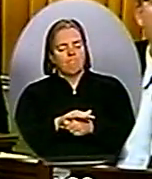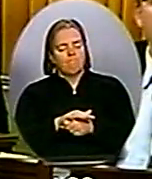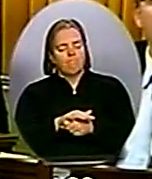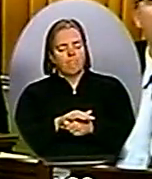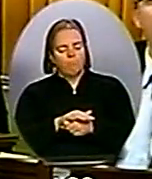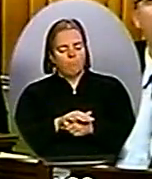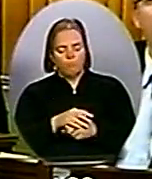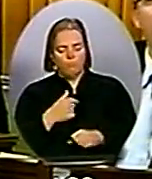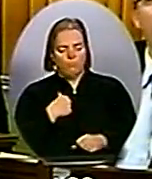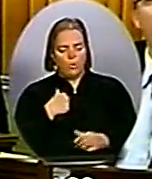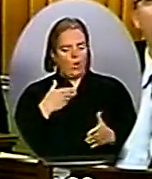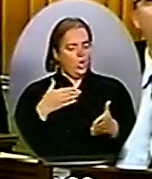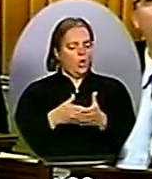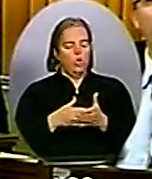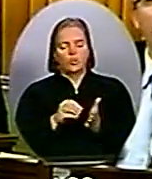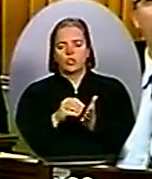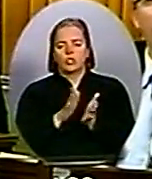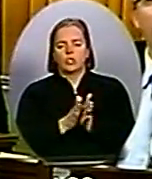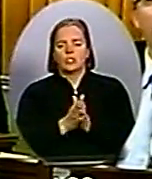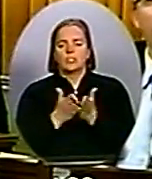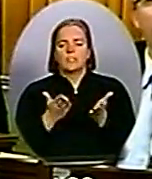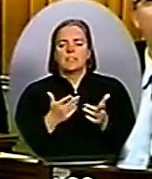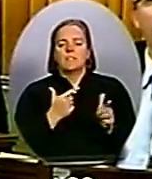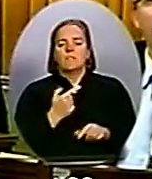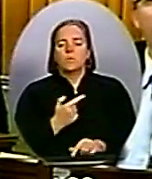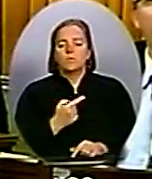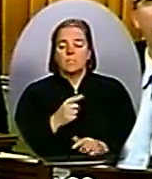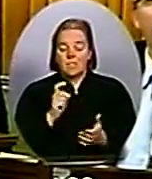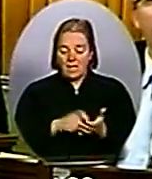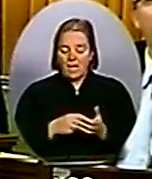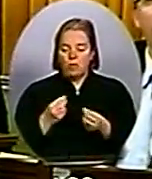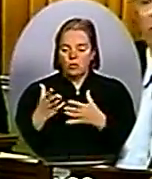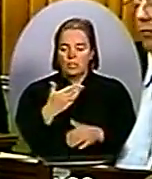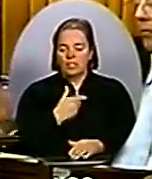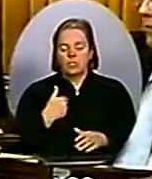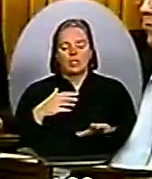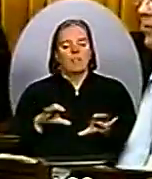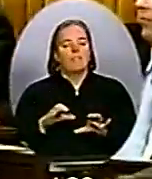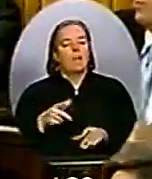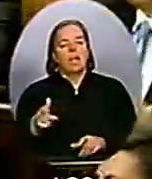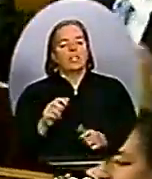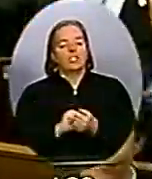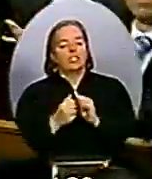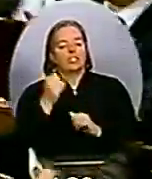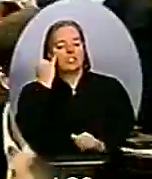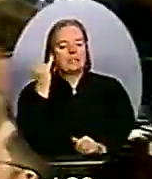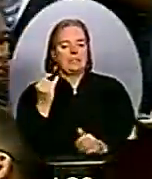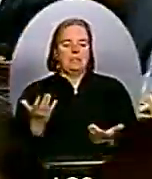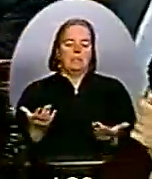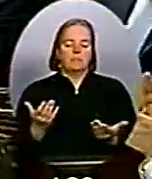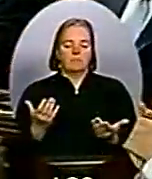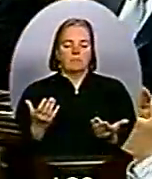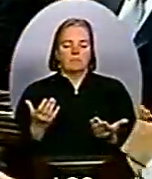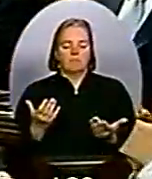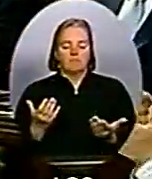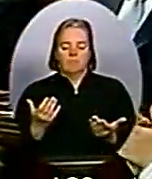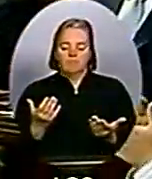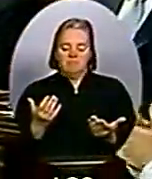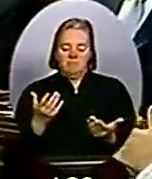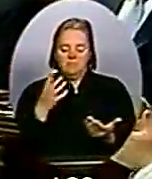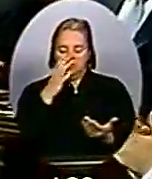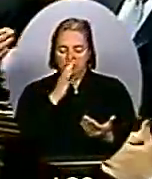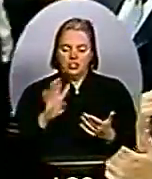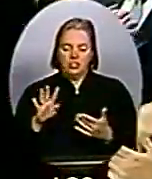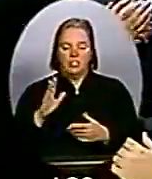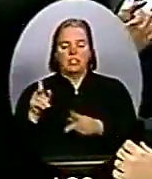he betrayed his word, he changed his position, he flip-flopped. That's a dirty trick, Mr. Speaker. The Honourable Member